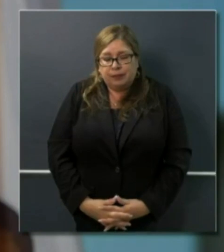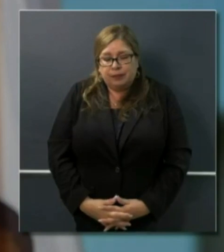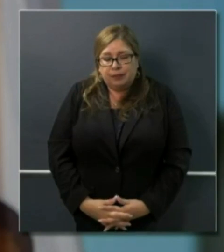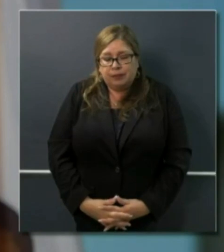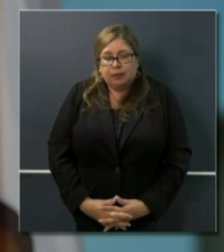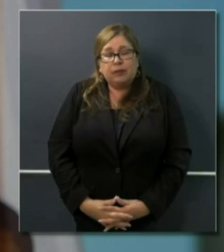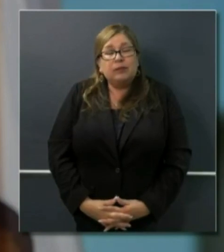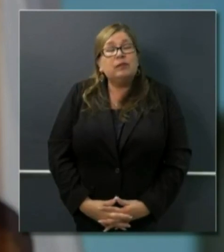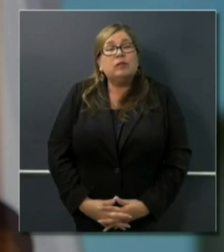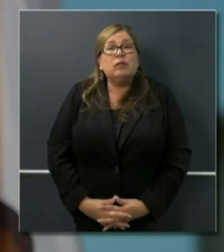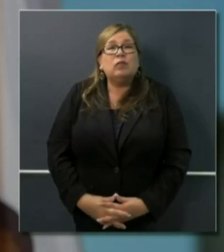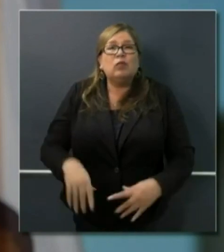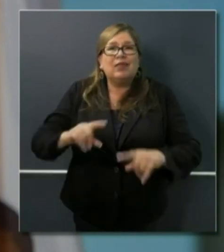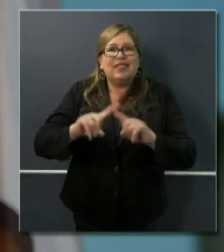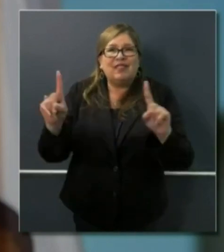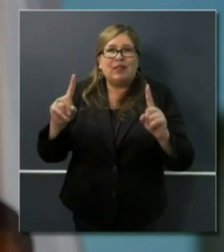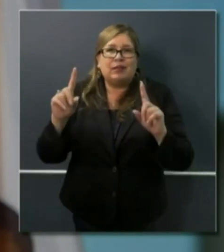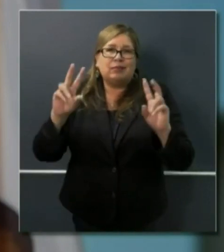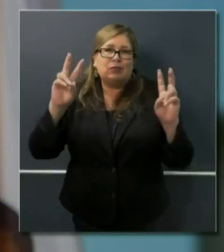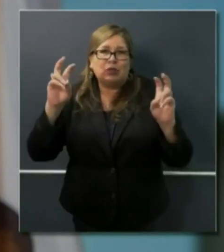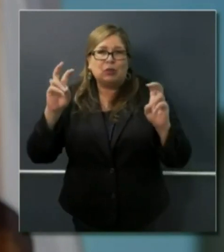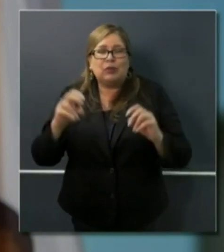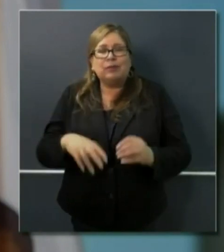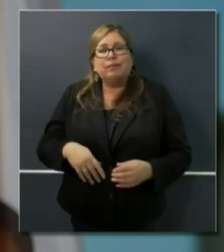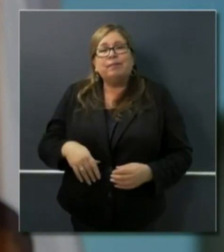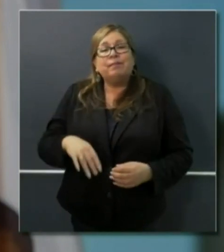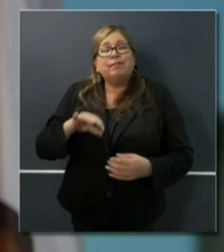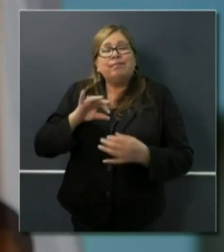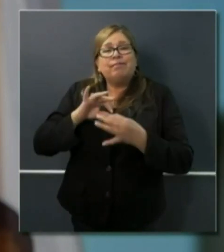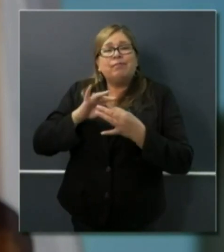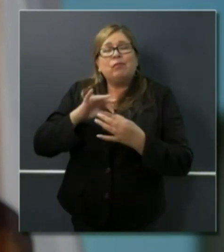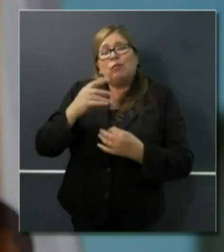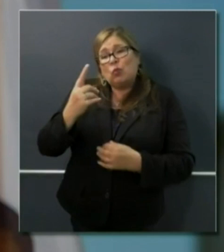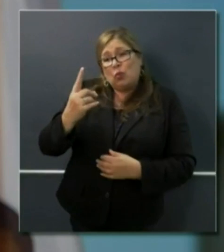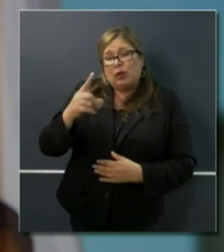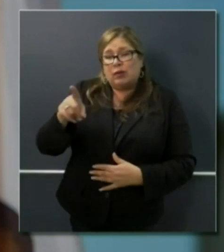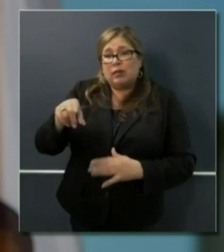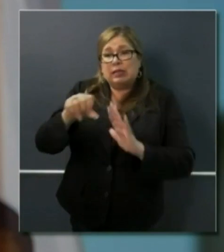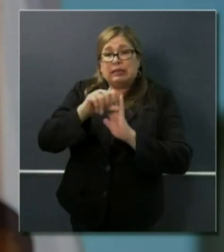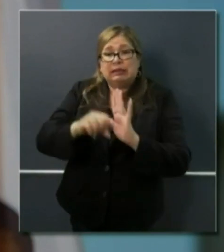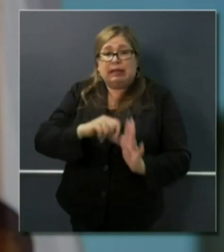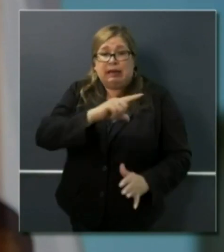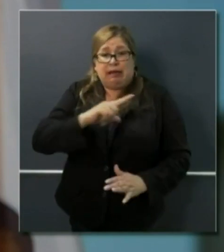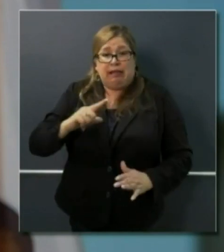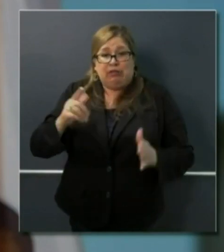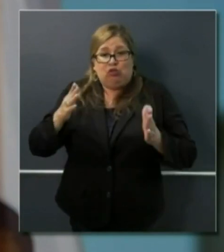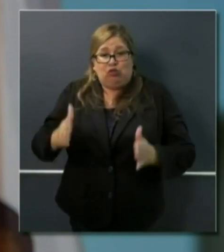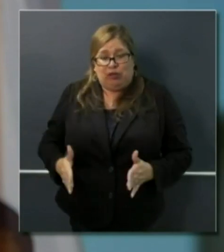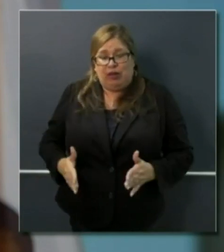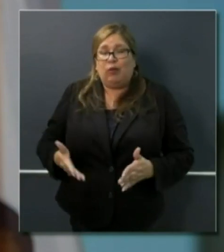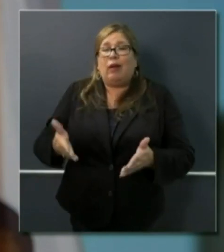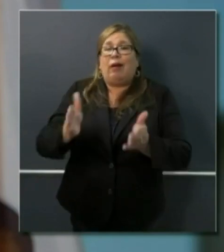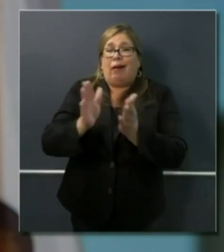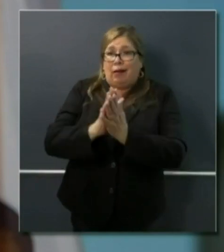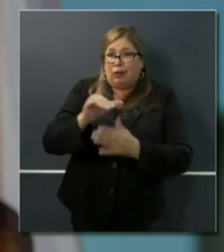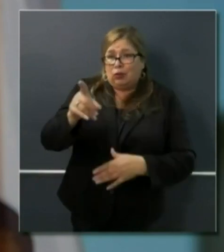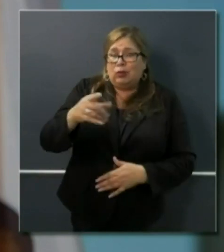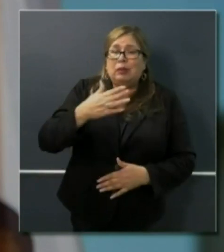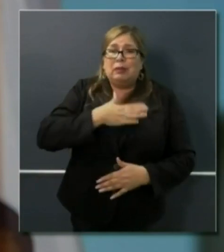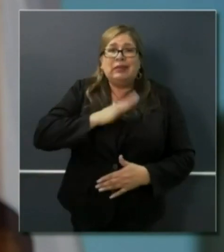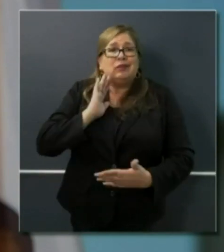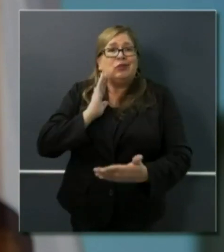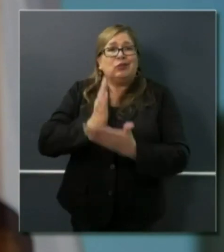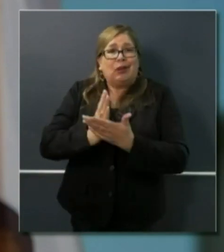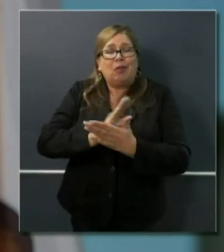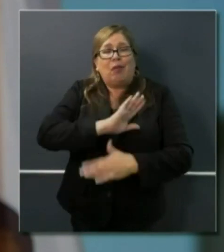asked you to halt all sales of firearms and ammunition statewide.